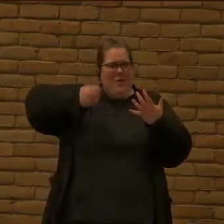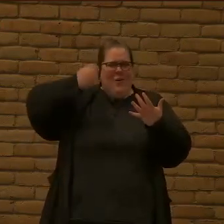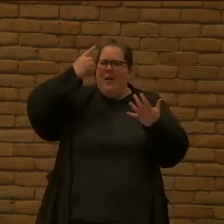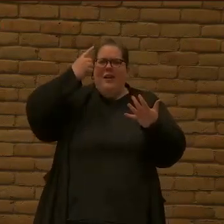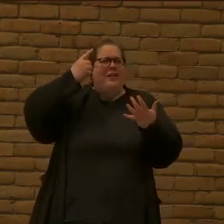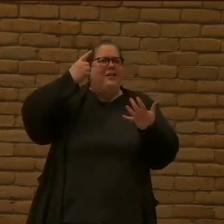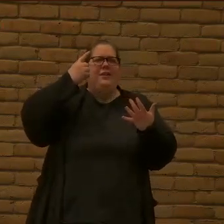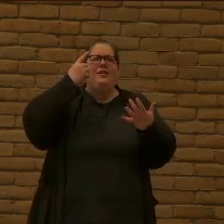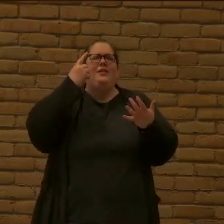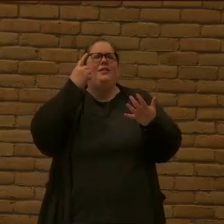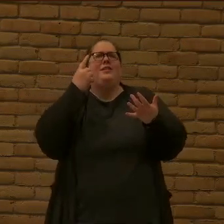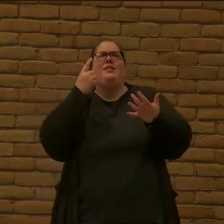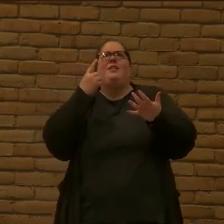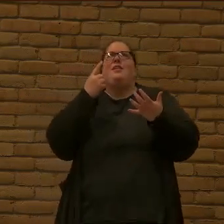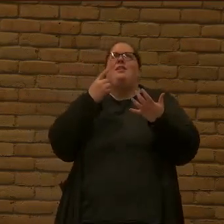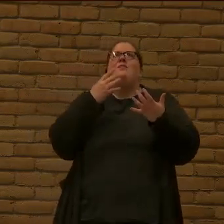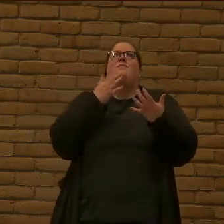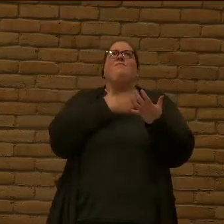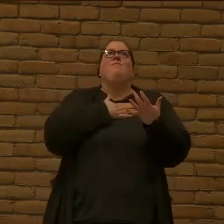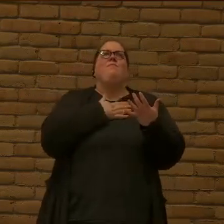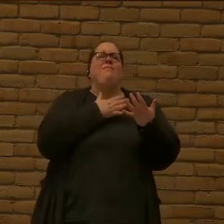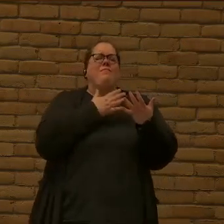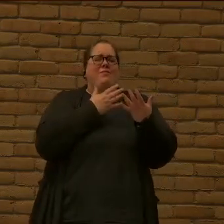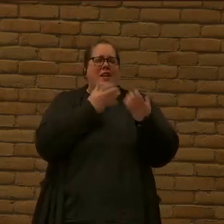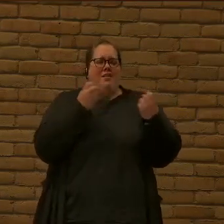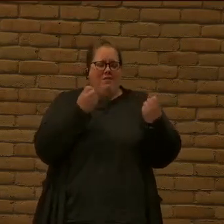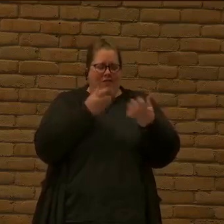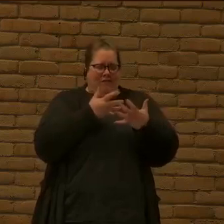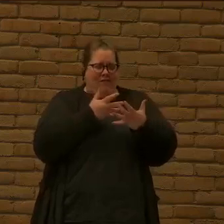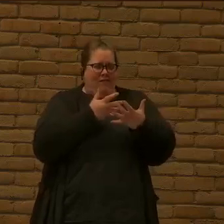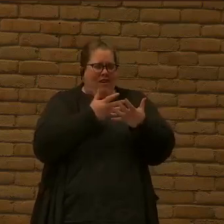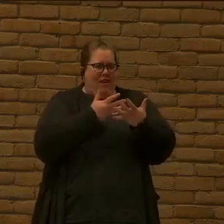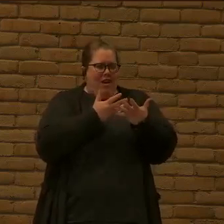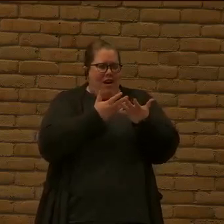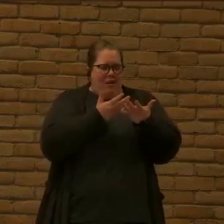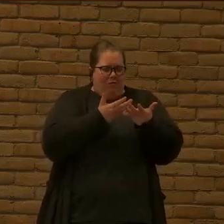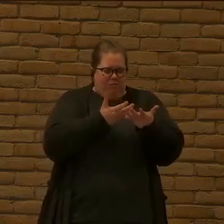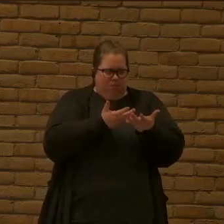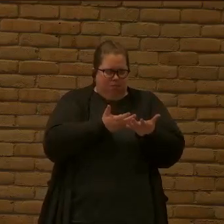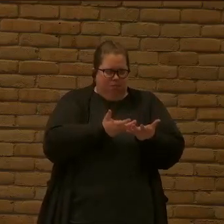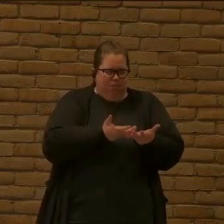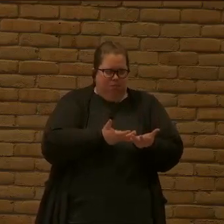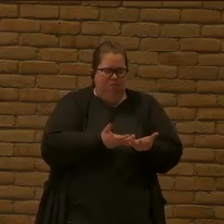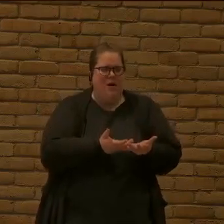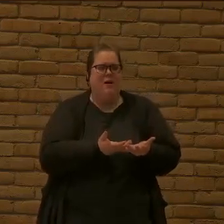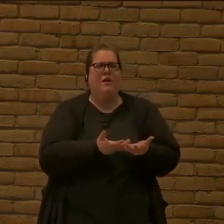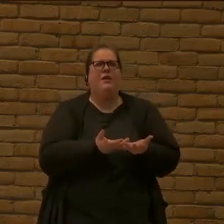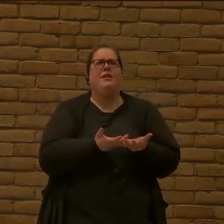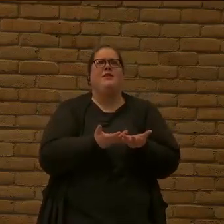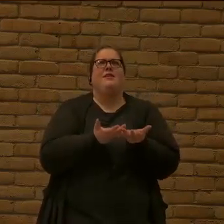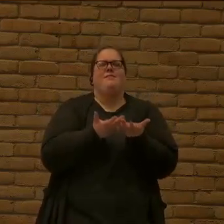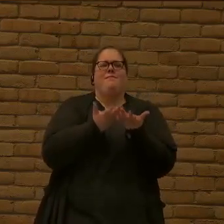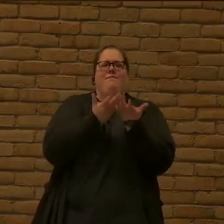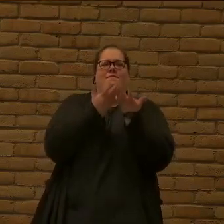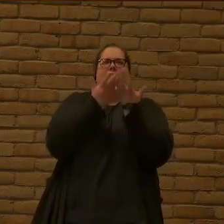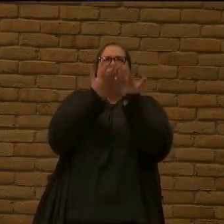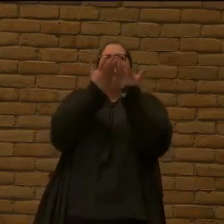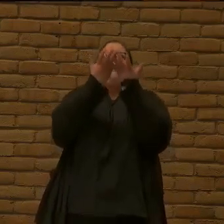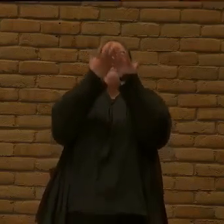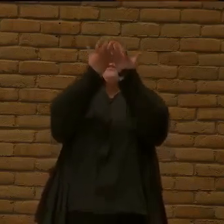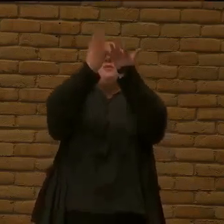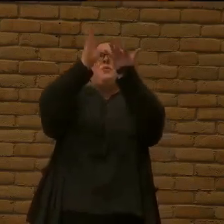understand I've let the weight of my fear fall like sand Out of my